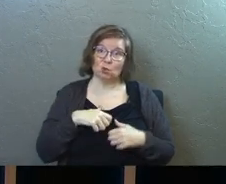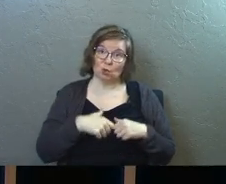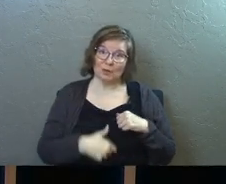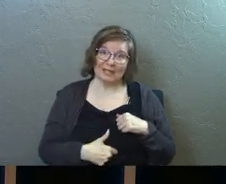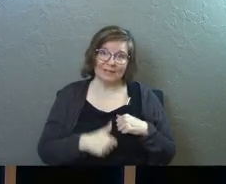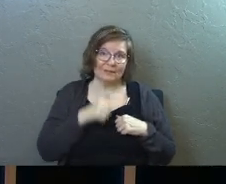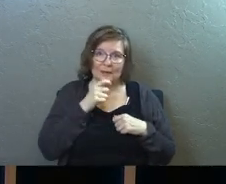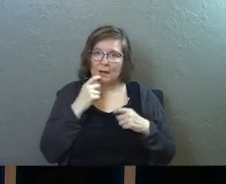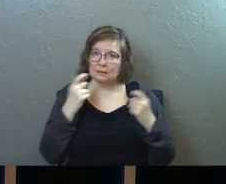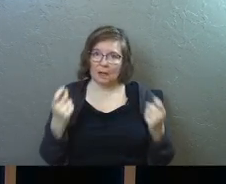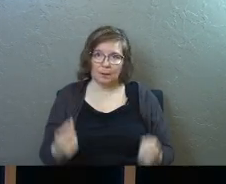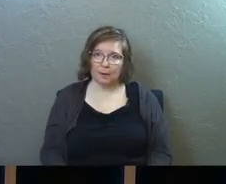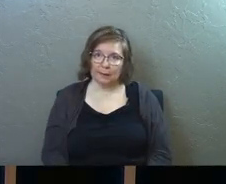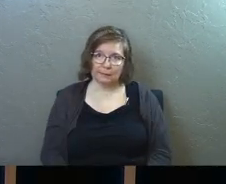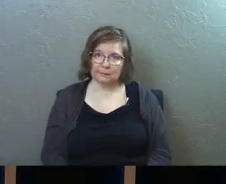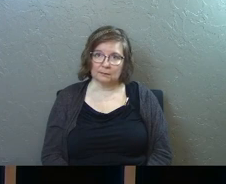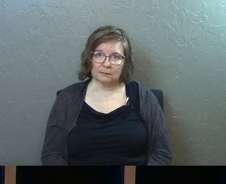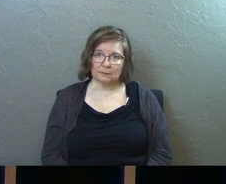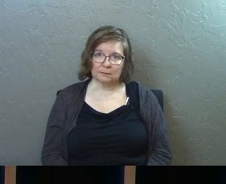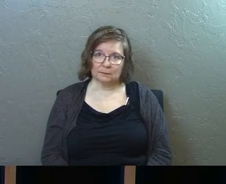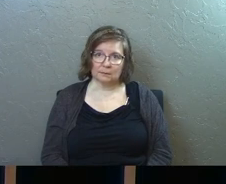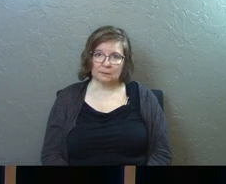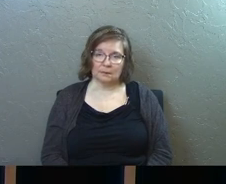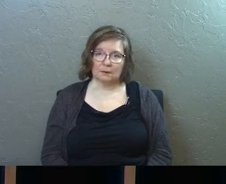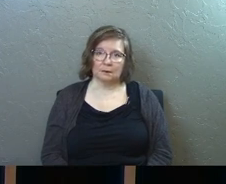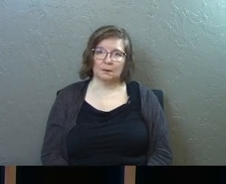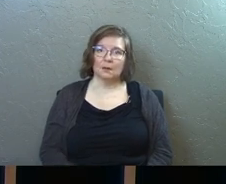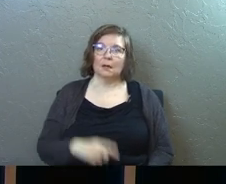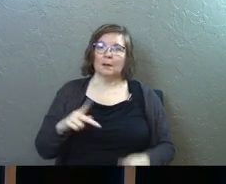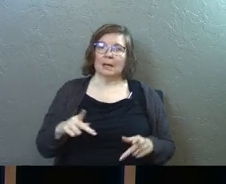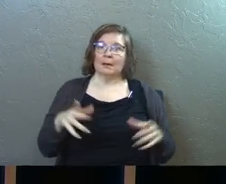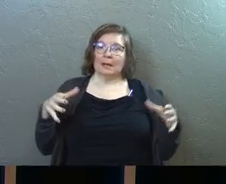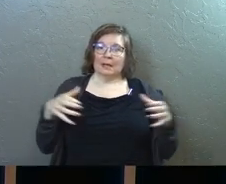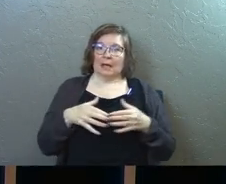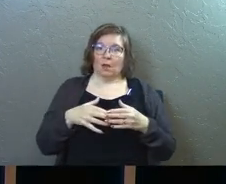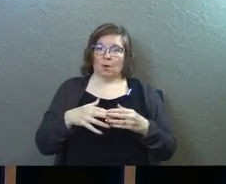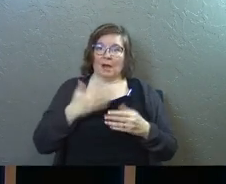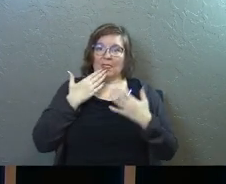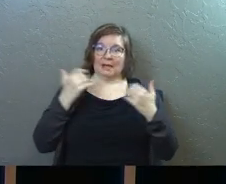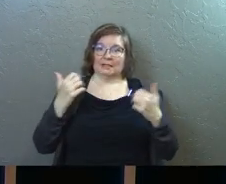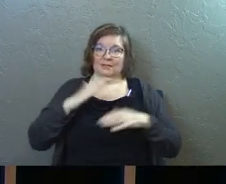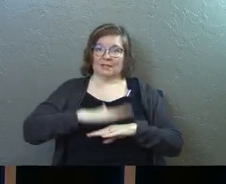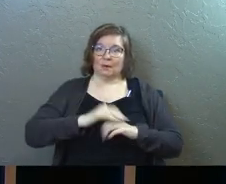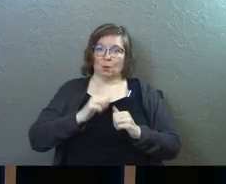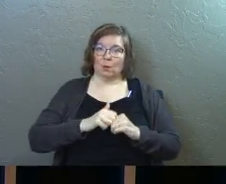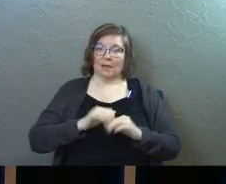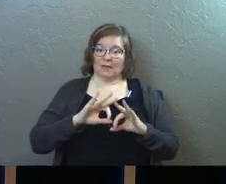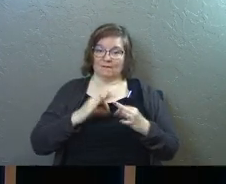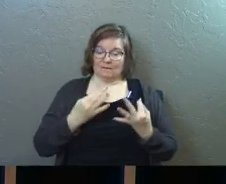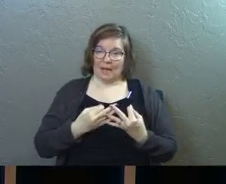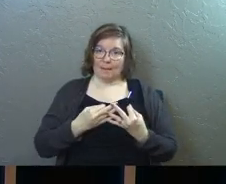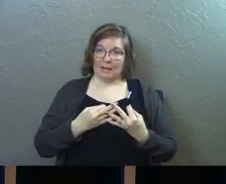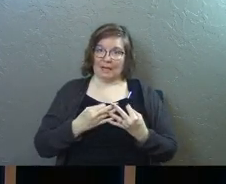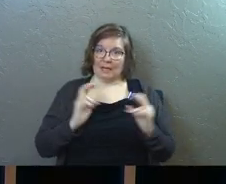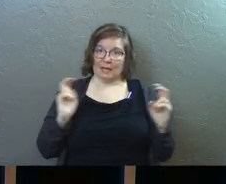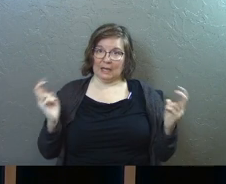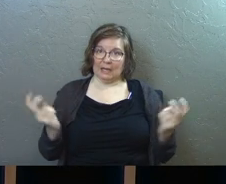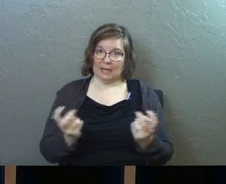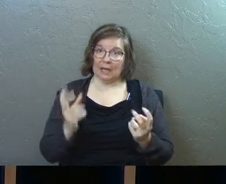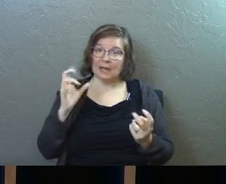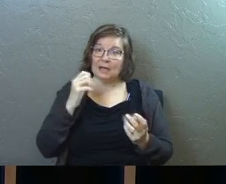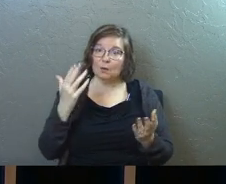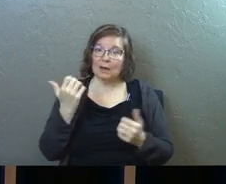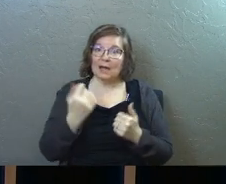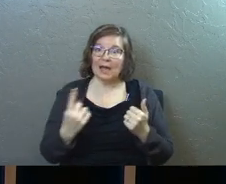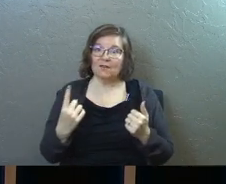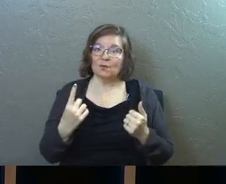grieve not celebrate people gather around that Thanksgiving table with their extended family and guess